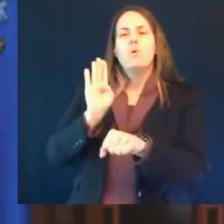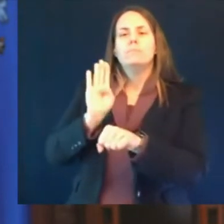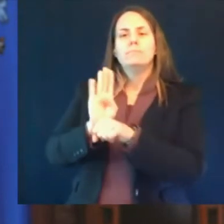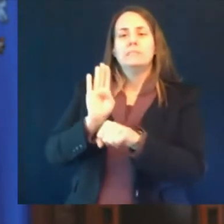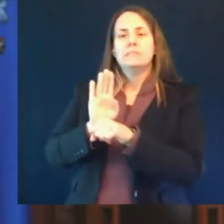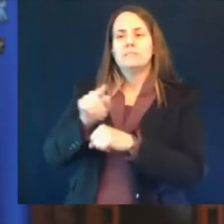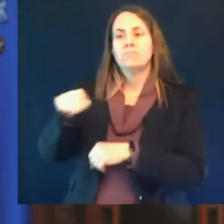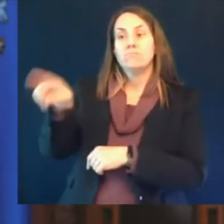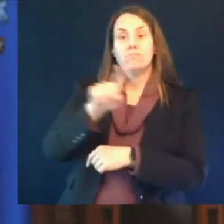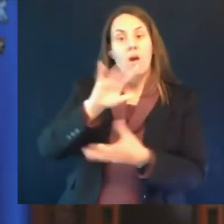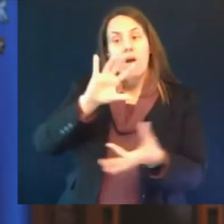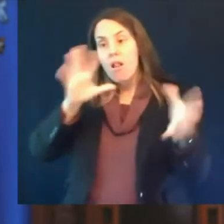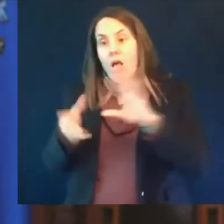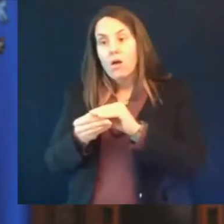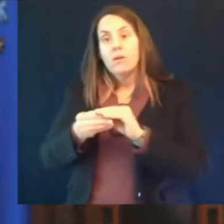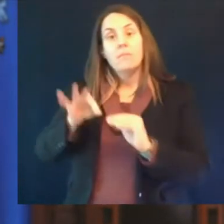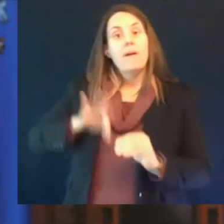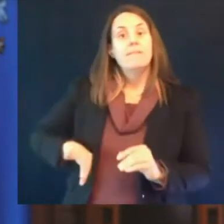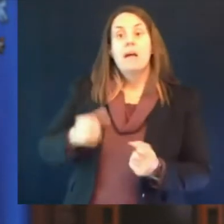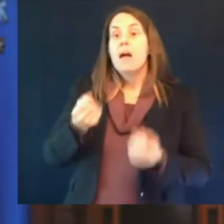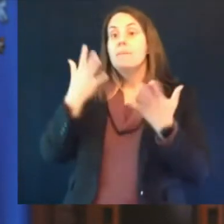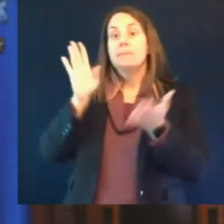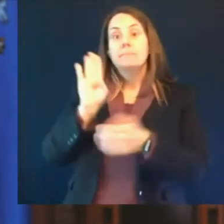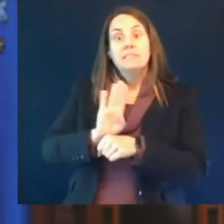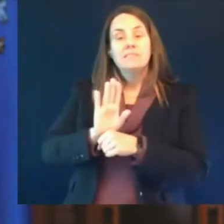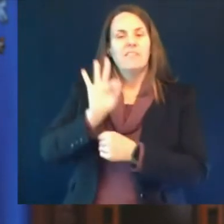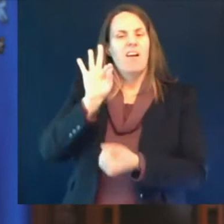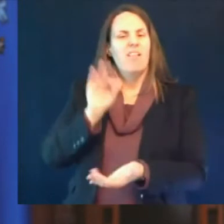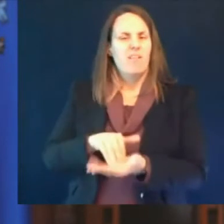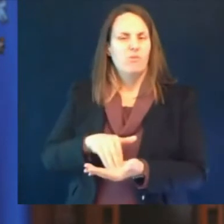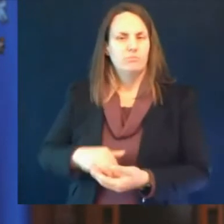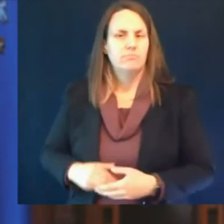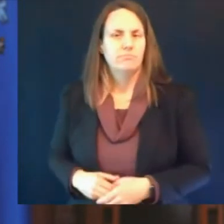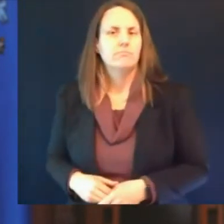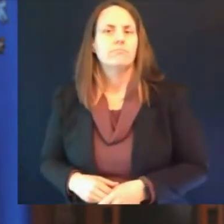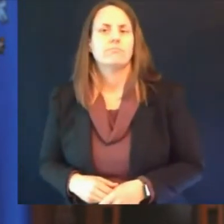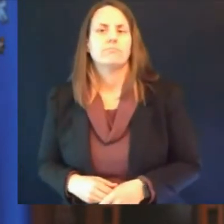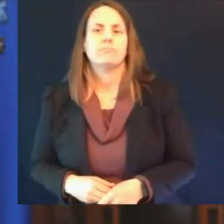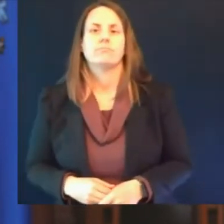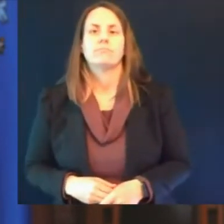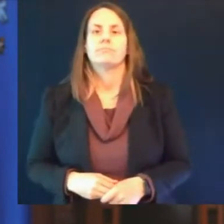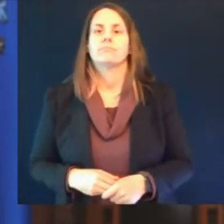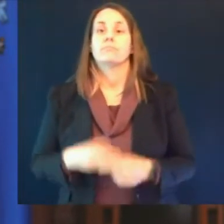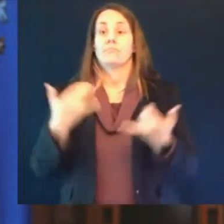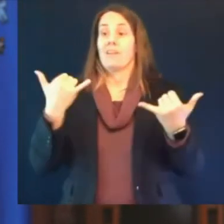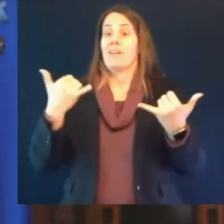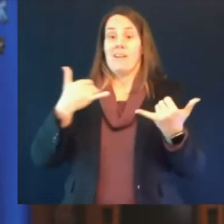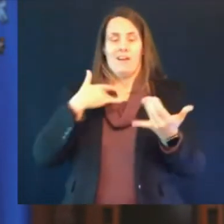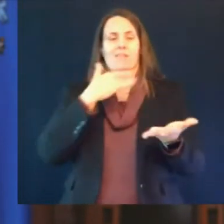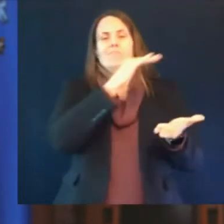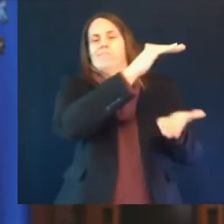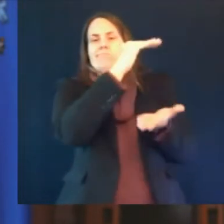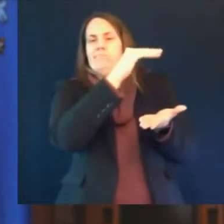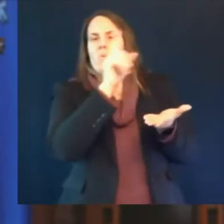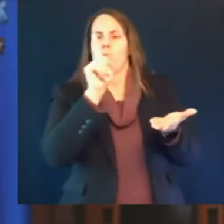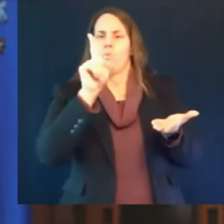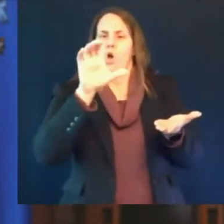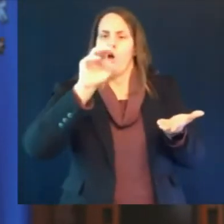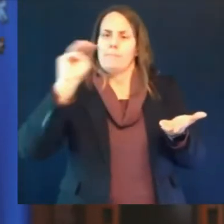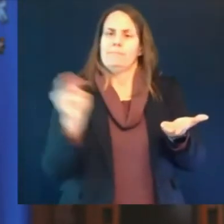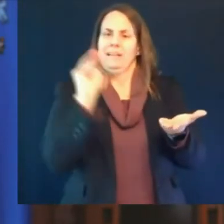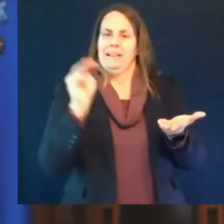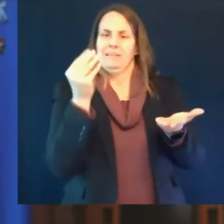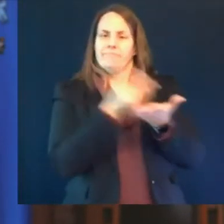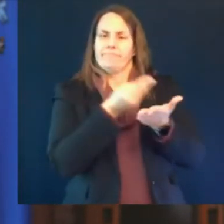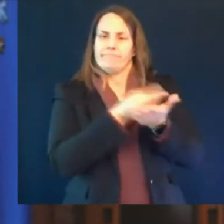i'm announcing a 100 million dollar investment of american rescue plan funds in wisconsin's ongoing recovery